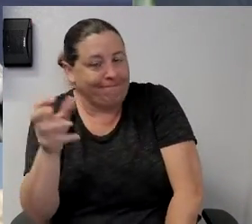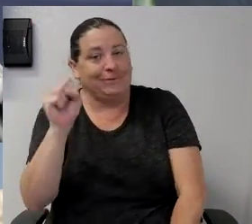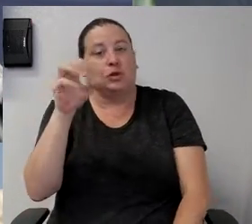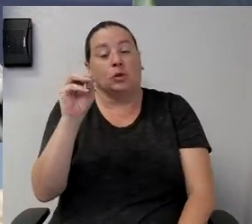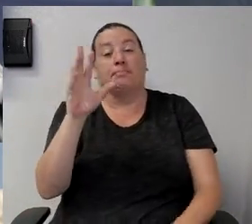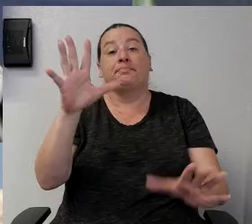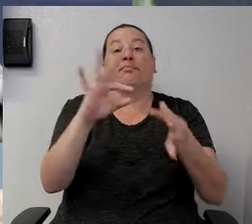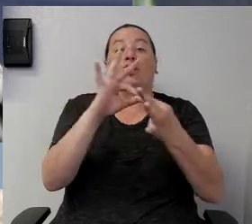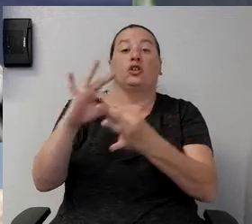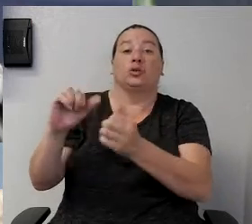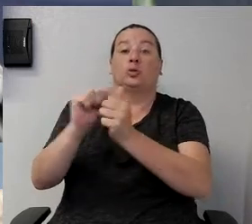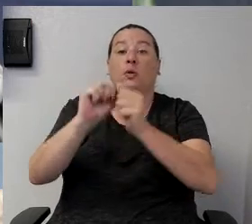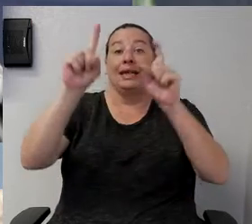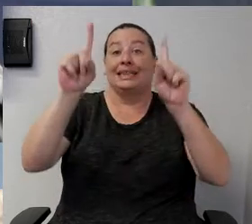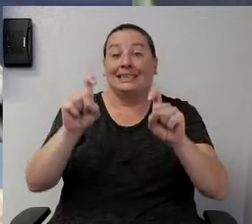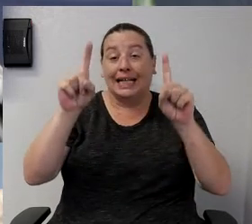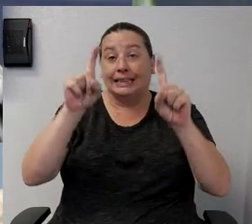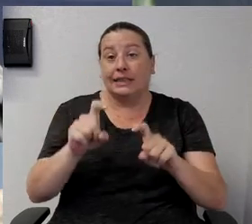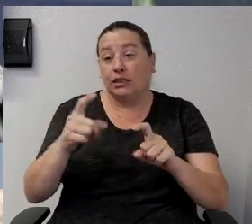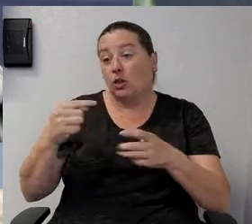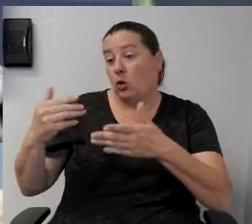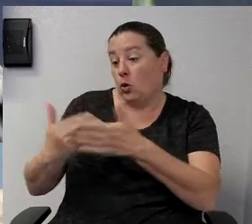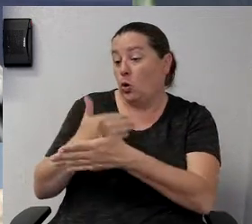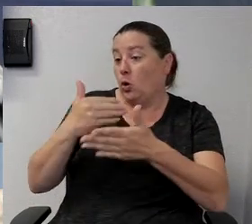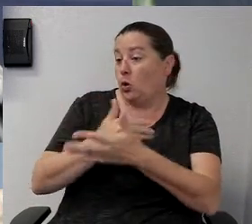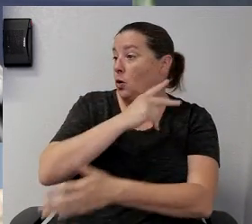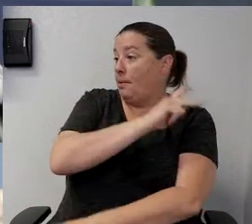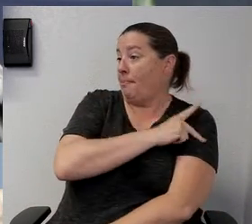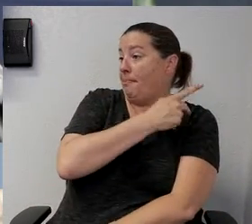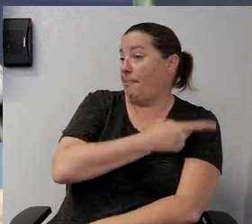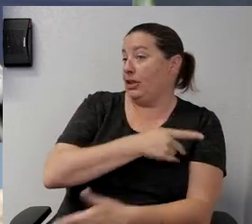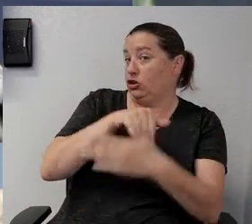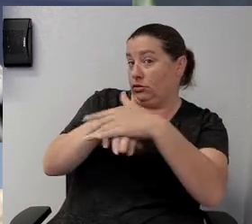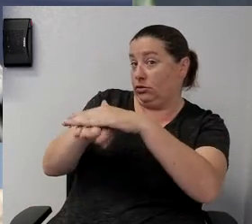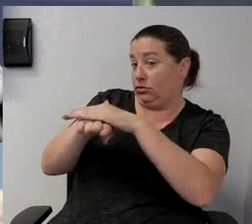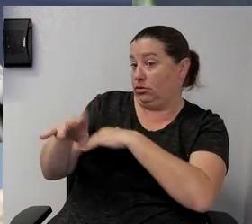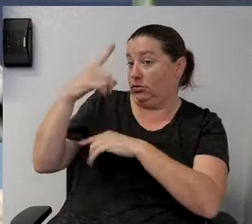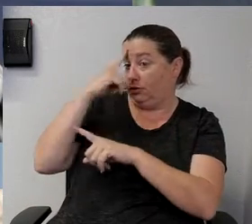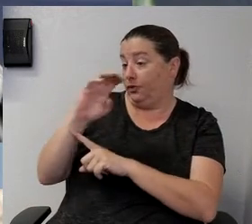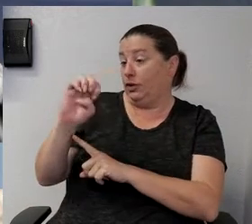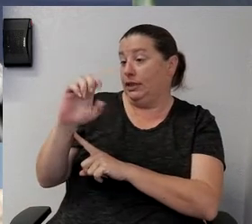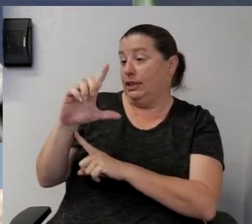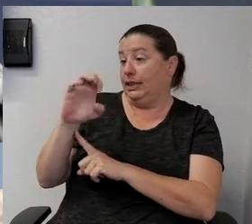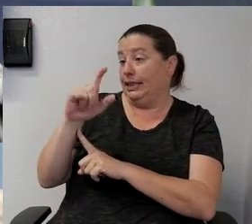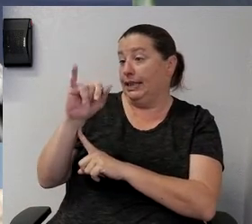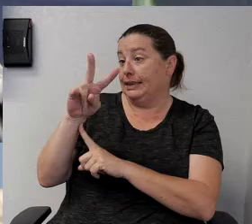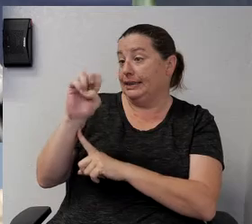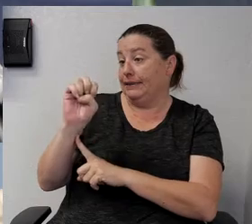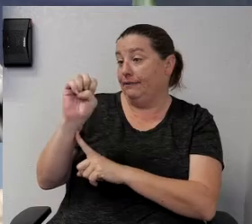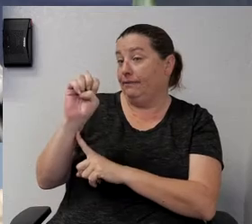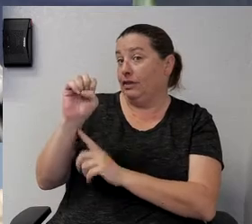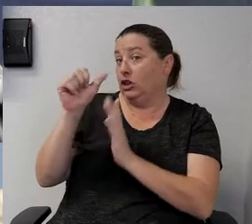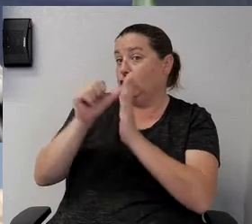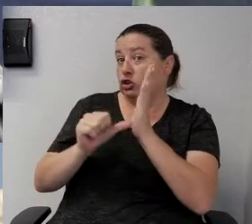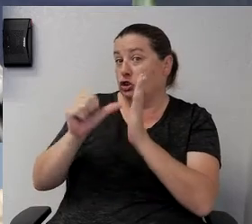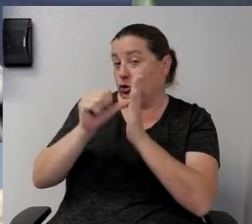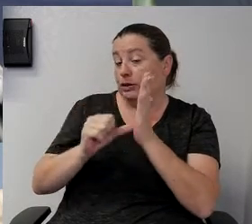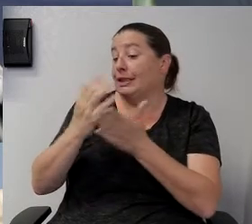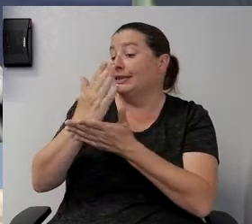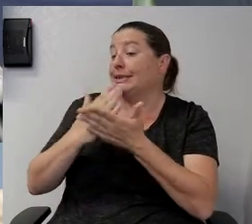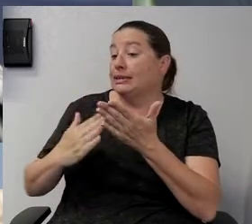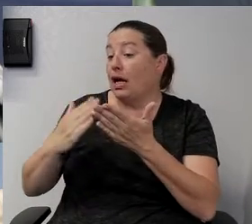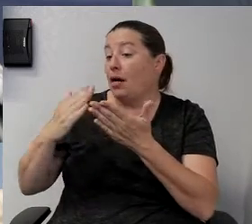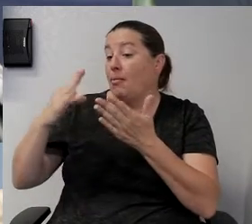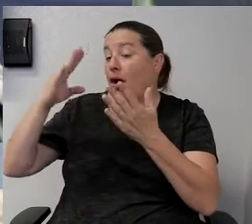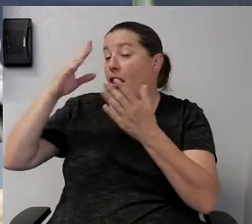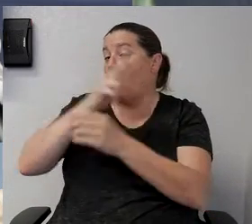of testing so the new patients that are coming in for elective surgery some hospitals have decided